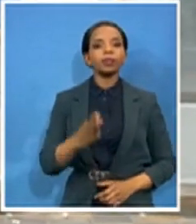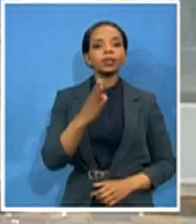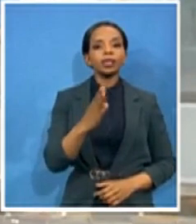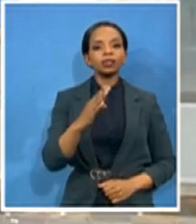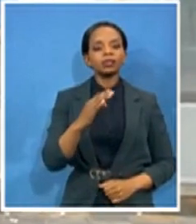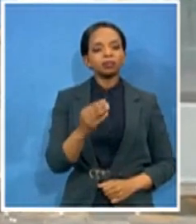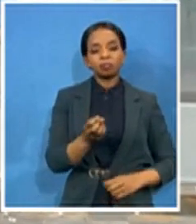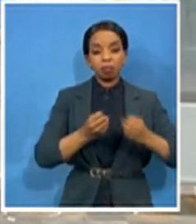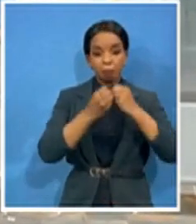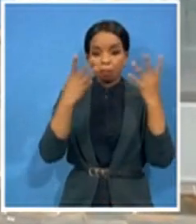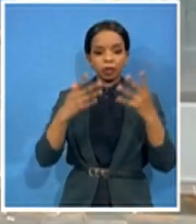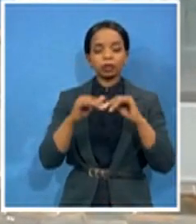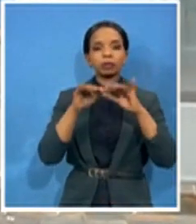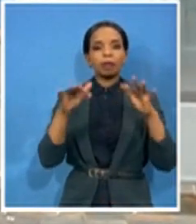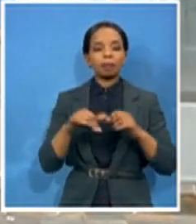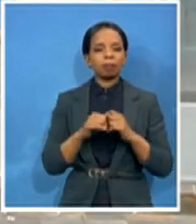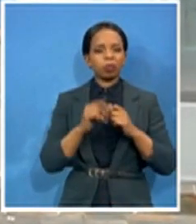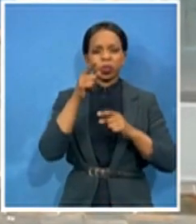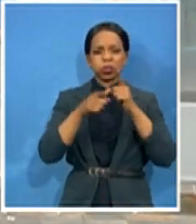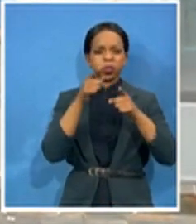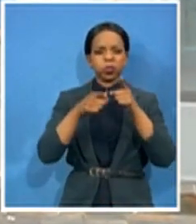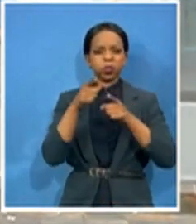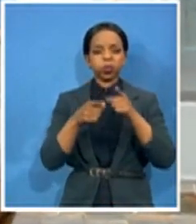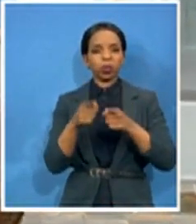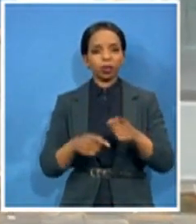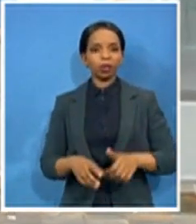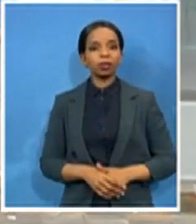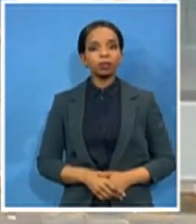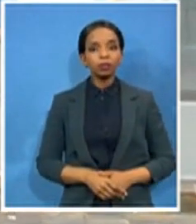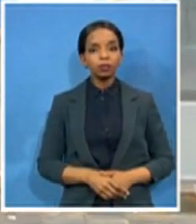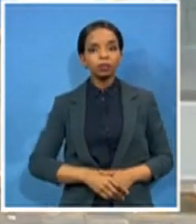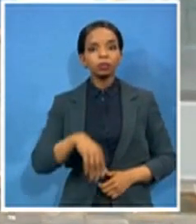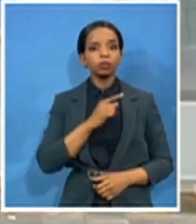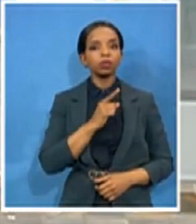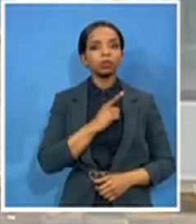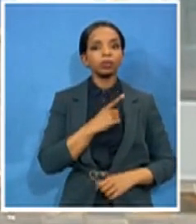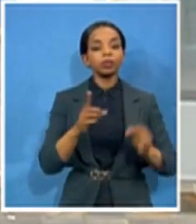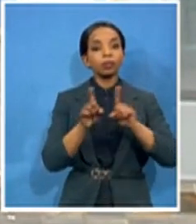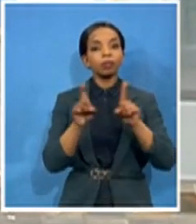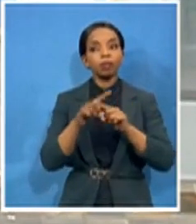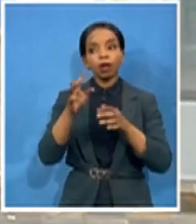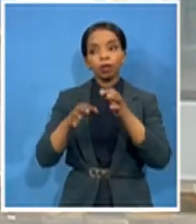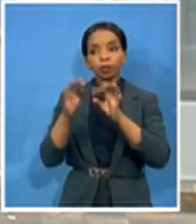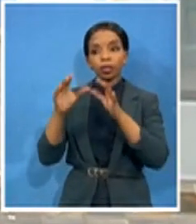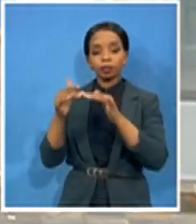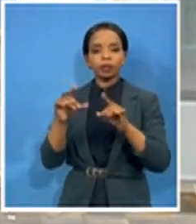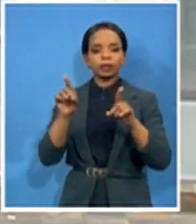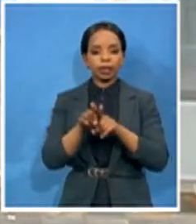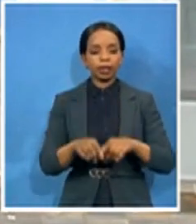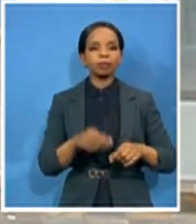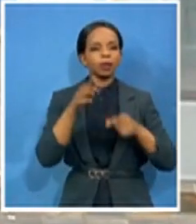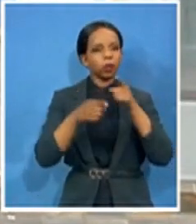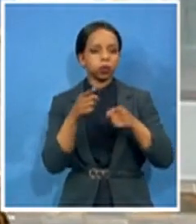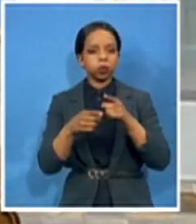including opposition political parties and various stakeholders of the health department. Now yesterday